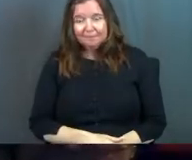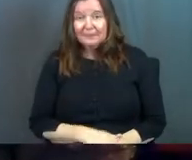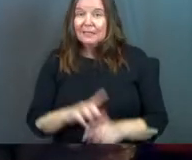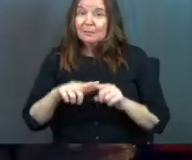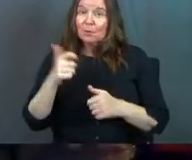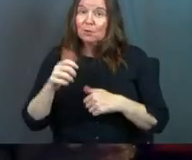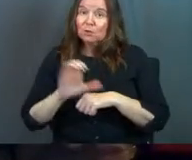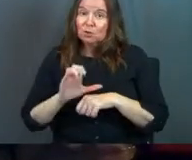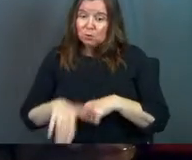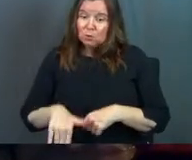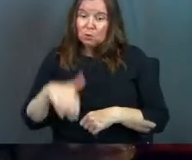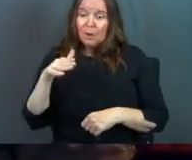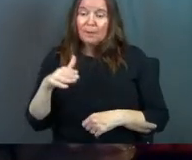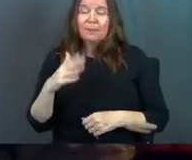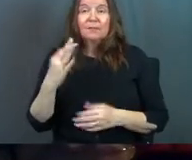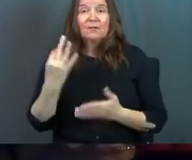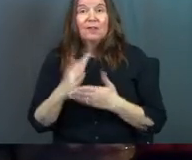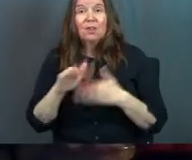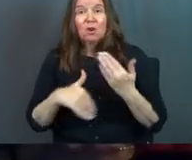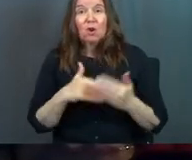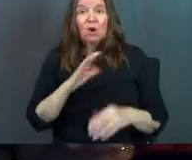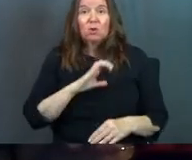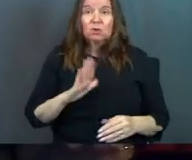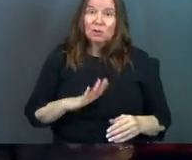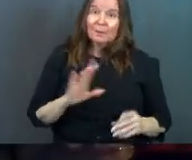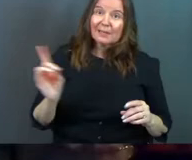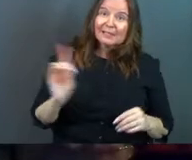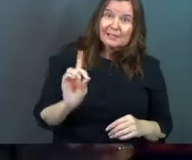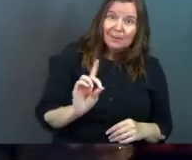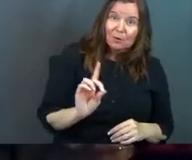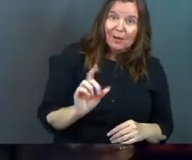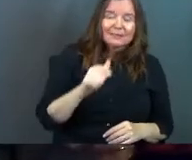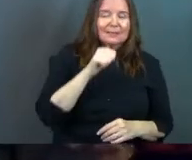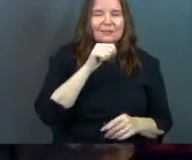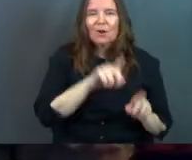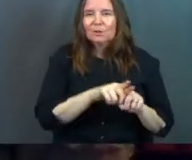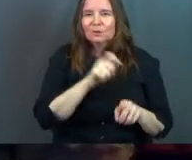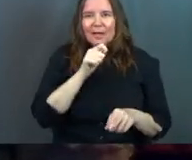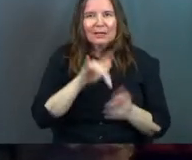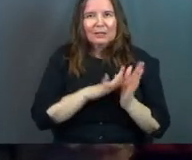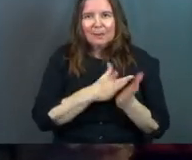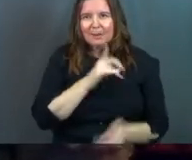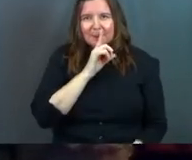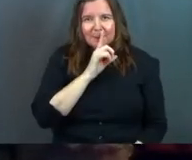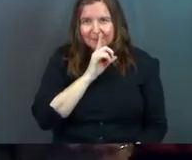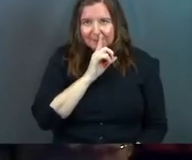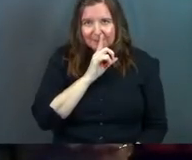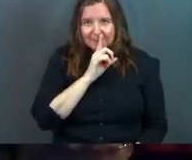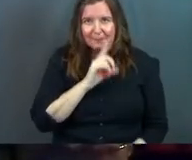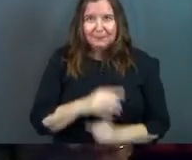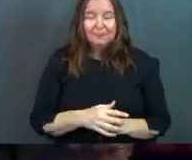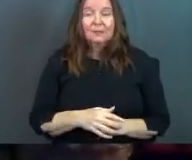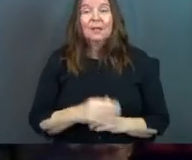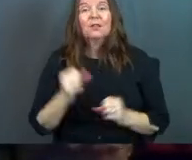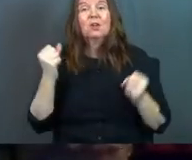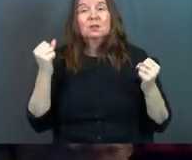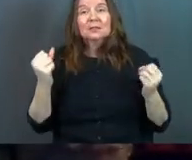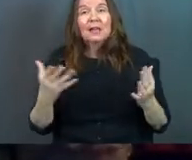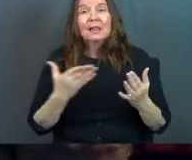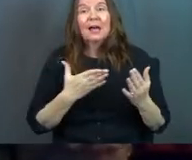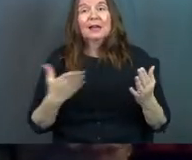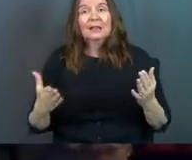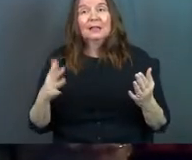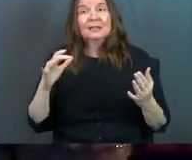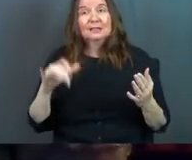Depending on what church you grew up in, the fact that all Christians should be Democrats is also not in your Bible. There's a lot of